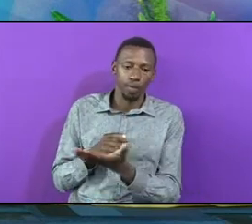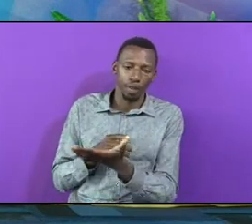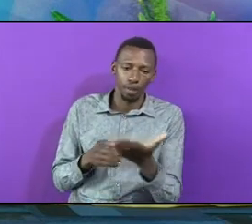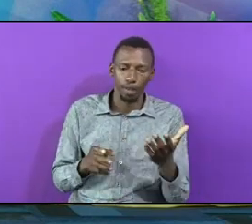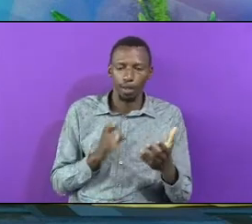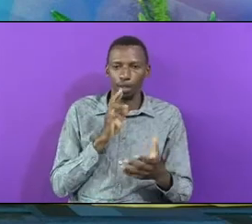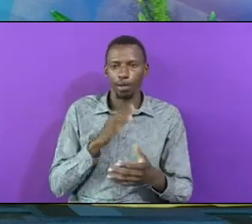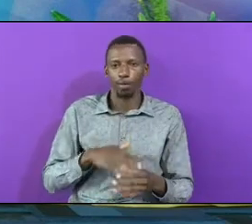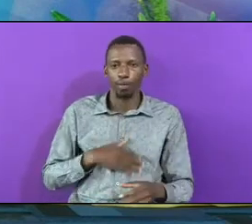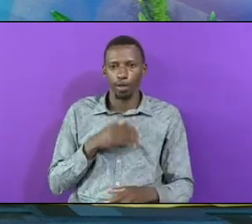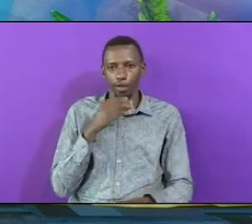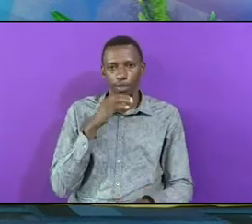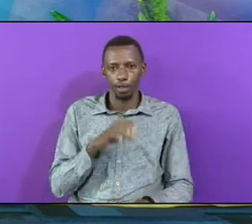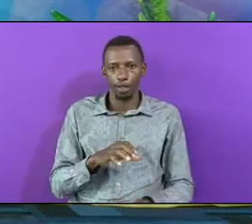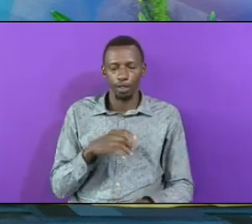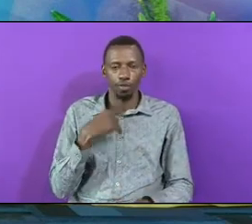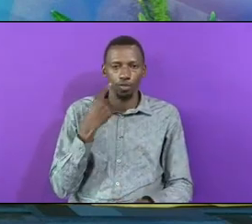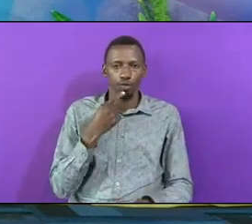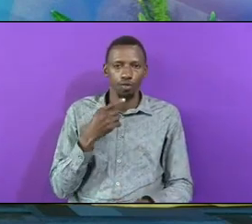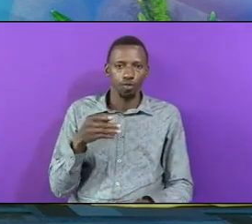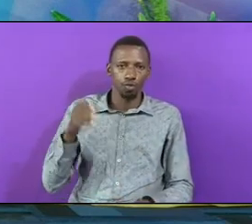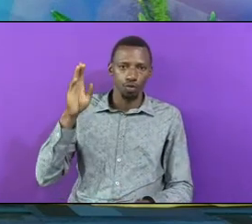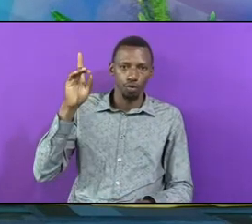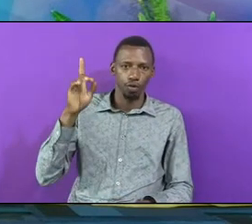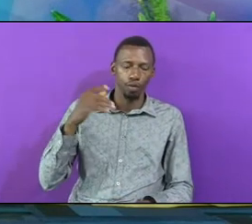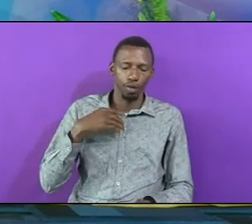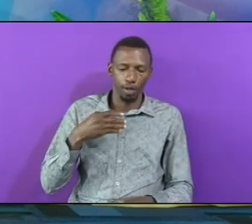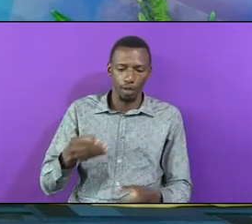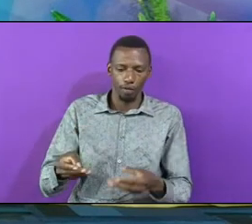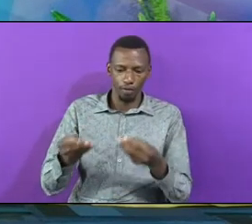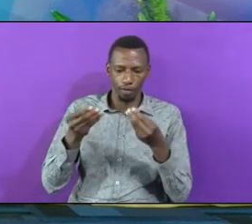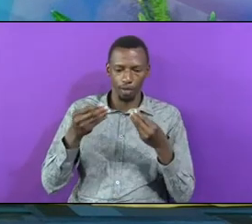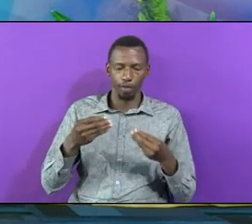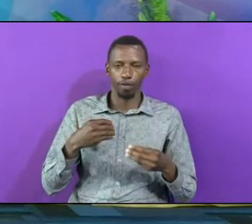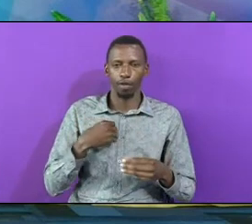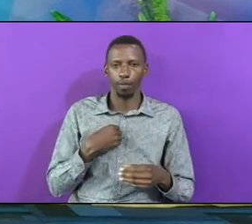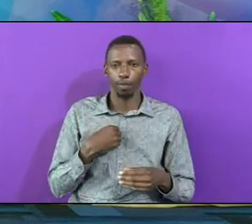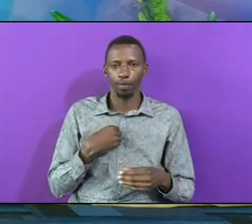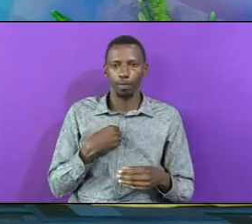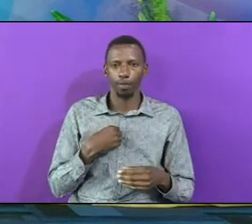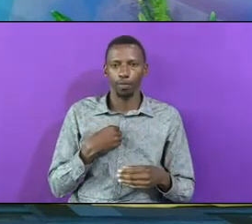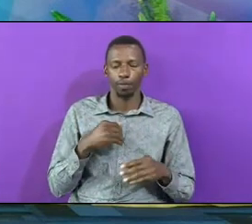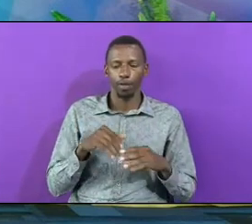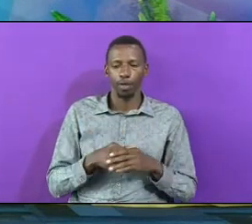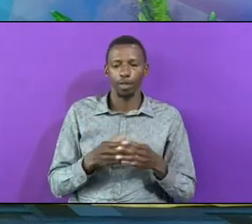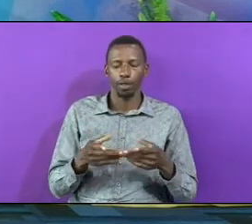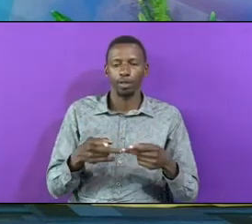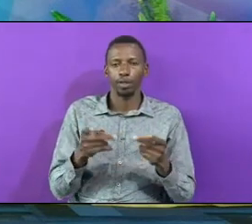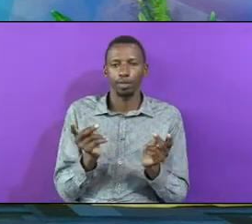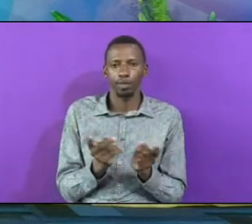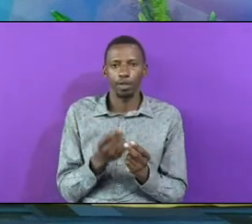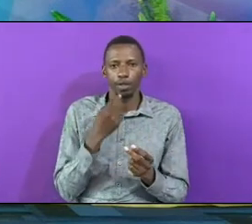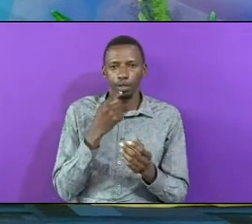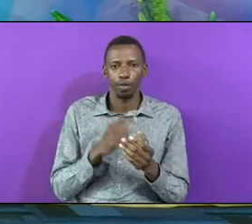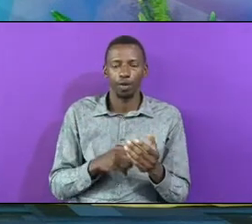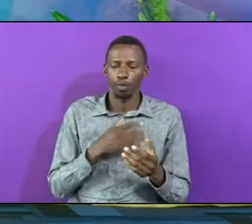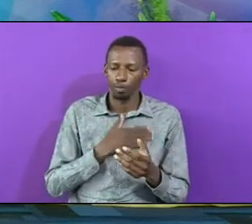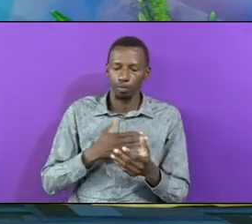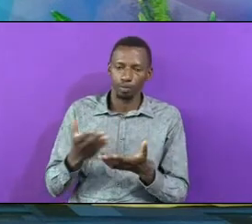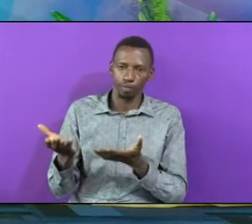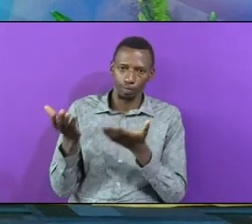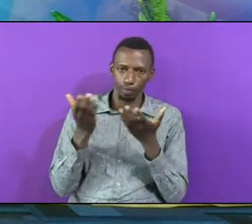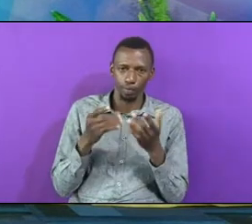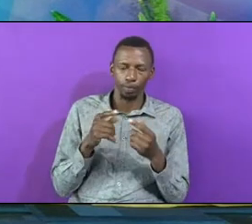Sons Whom God Has Given Me In The Place In This Place And He Said Please Bring Them